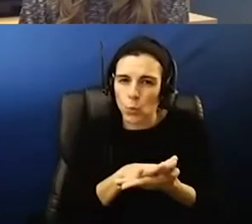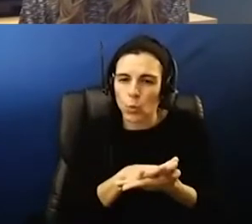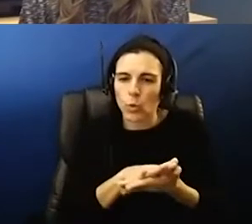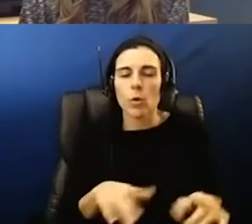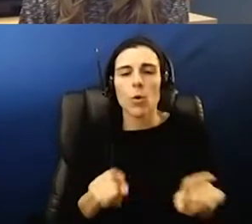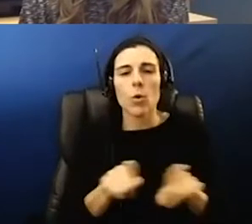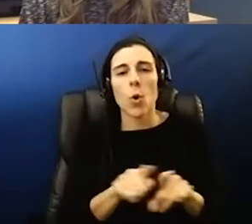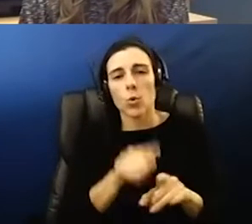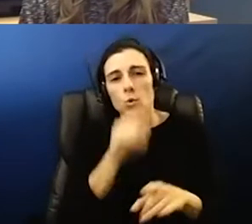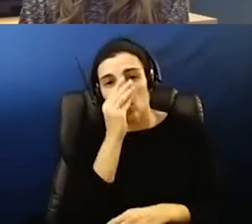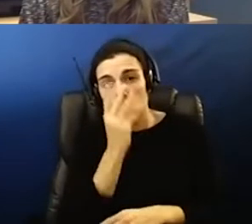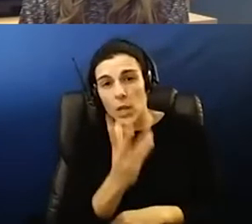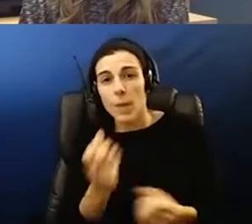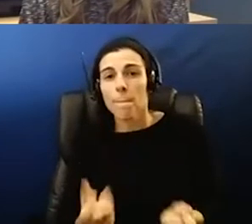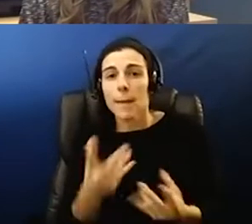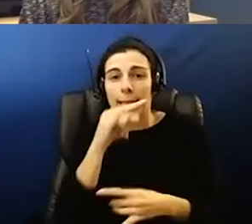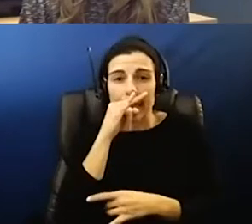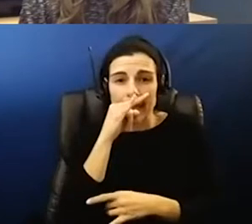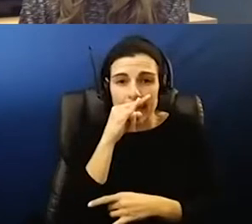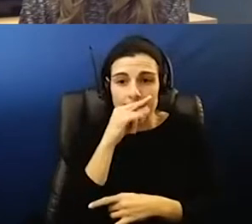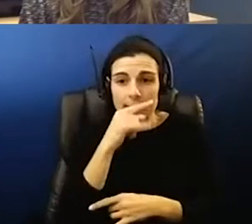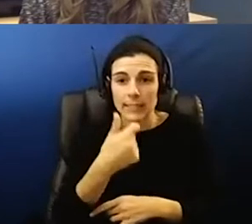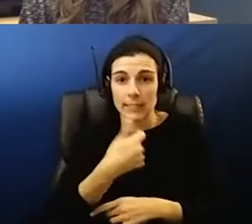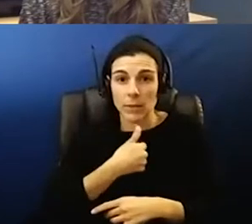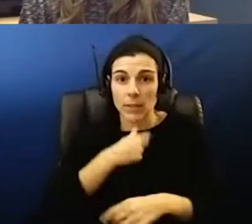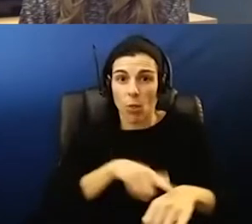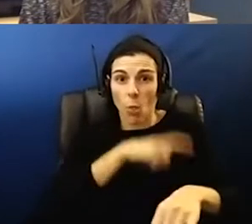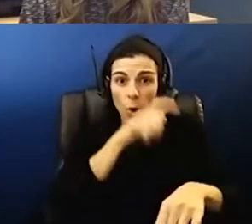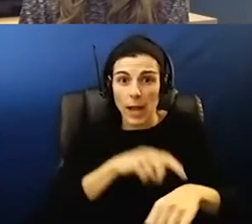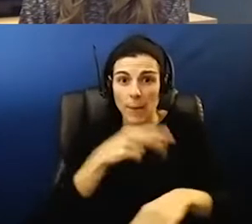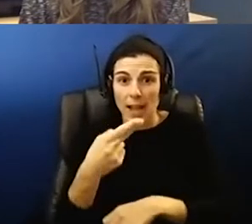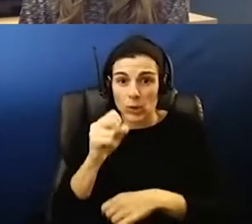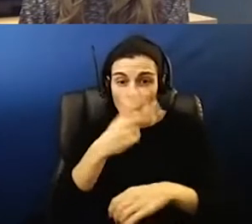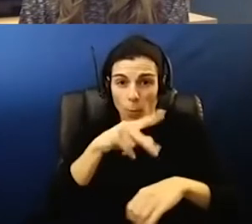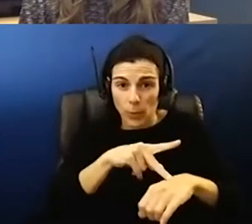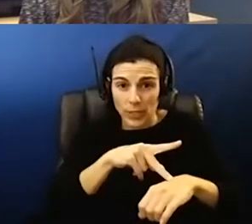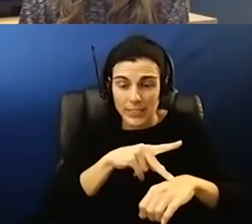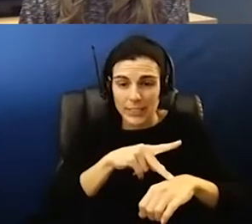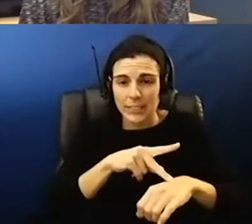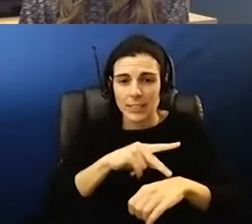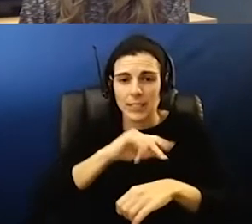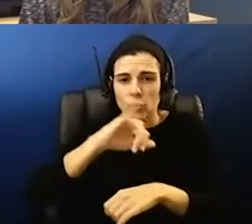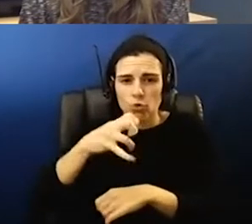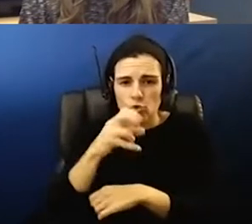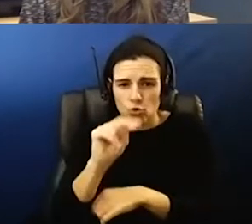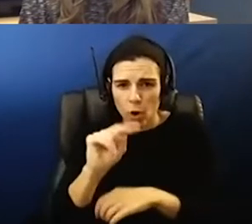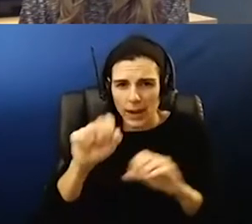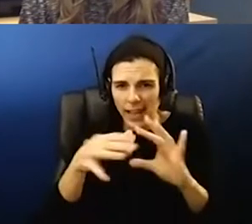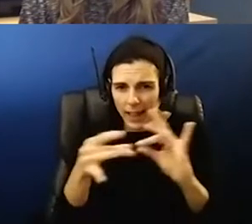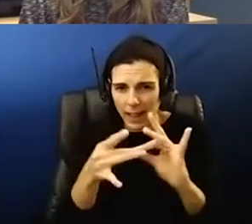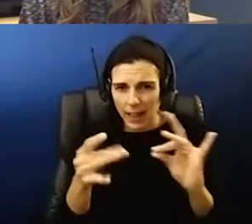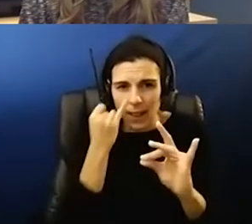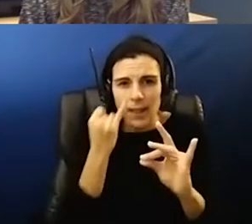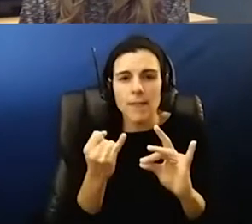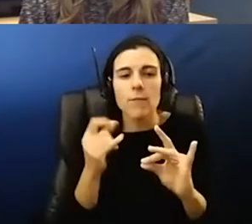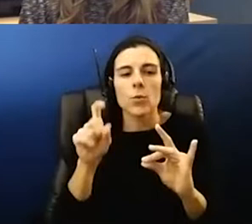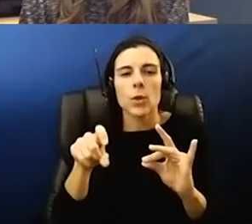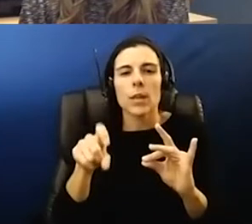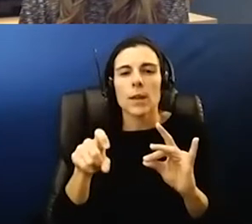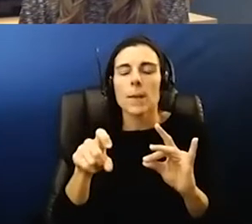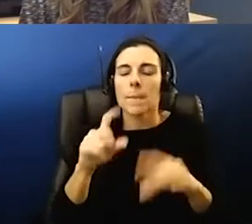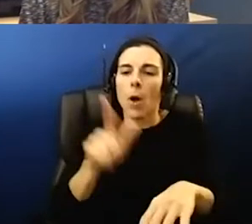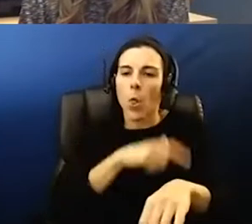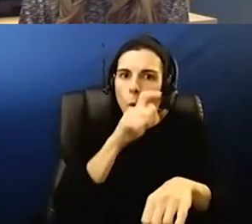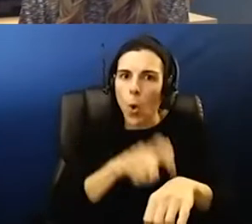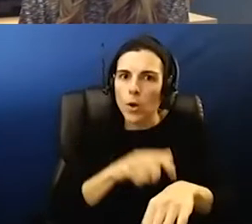tell you there are a lot of kids as a long-time high school principal and uh john and becky can weigh in on this but as a long-time high school